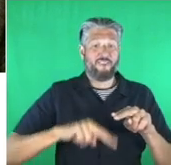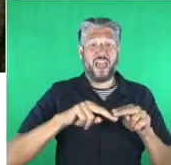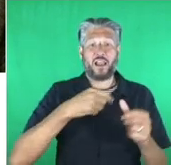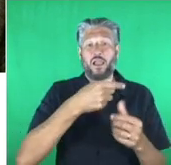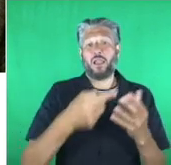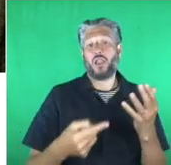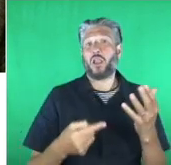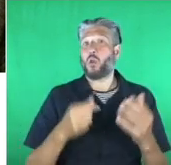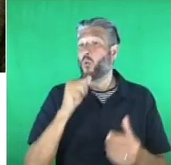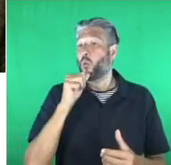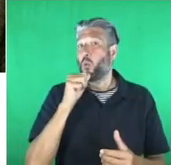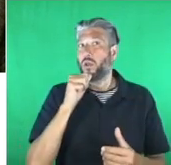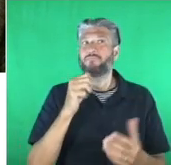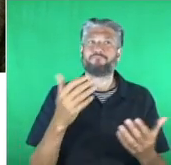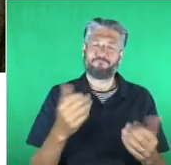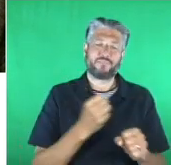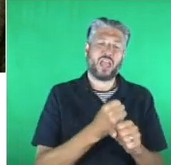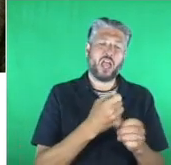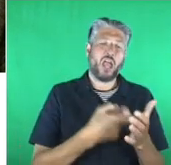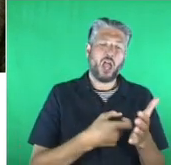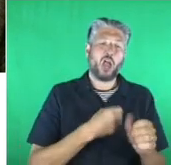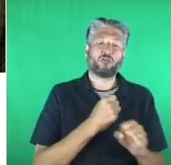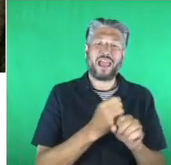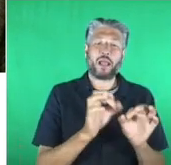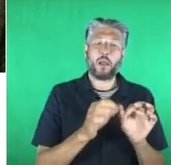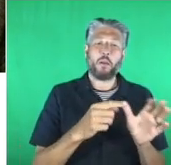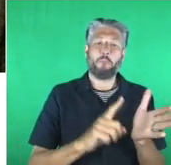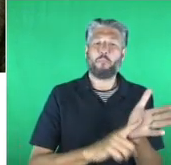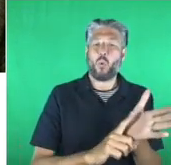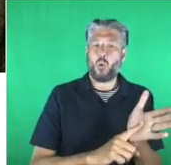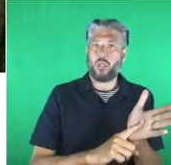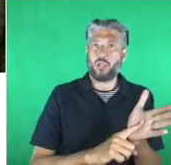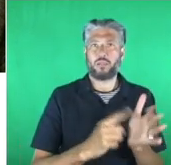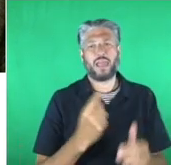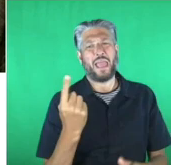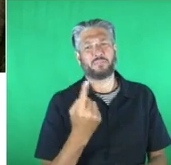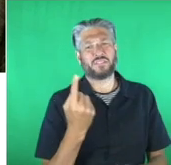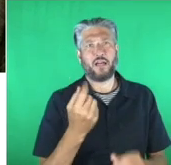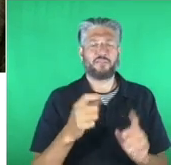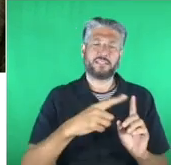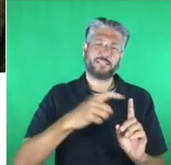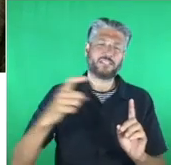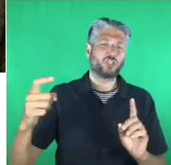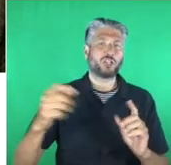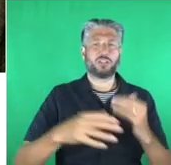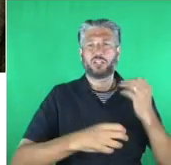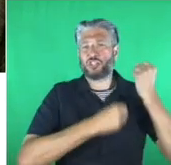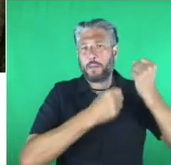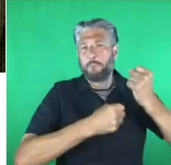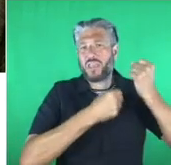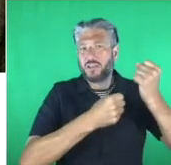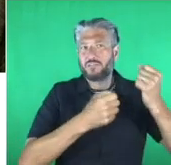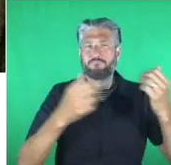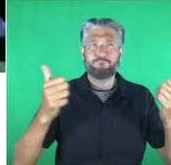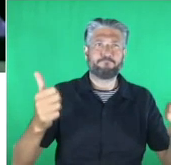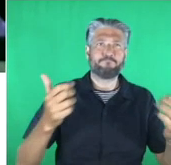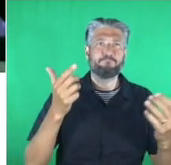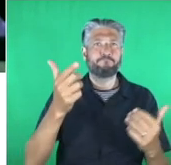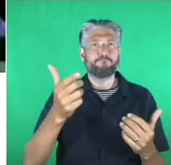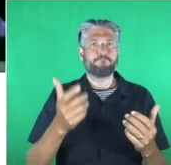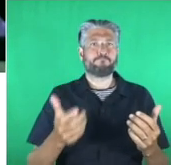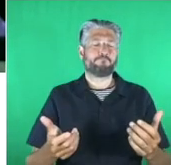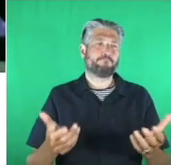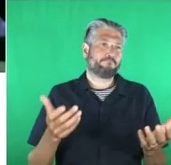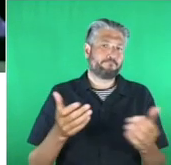is known as a digital champion. He devotes his time to initiatives such as a beginner's digital skills class helping